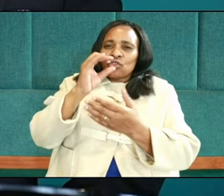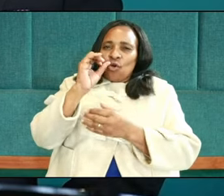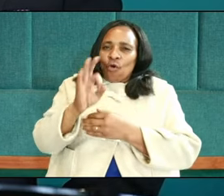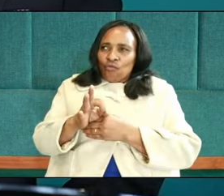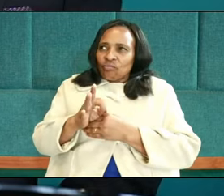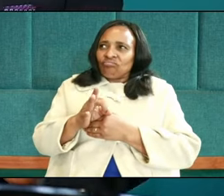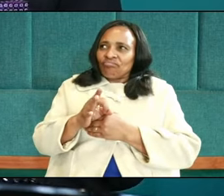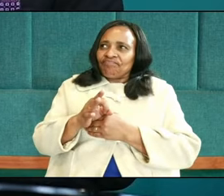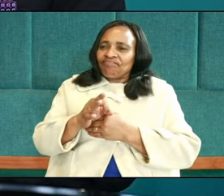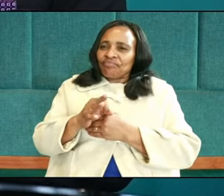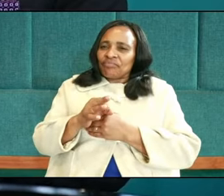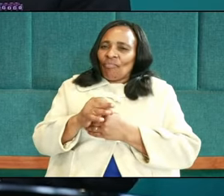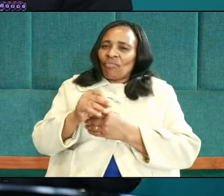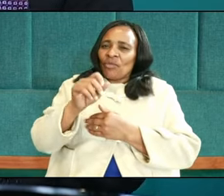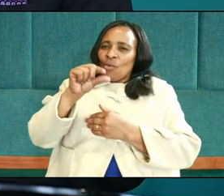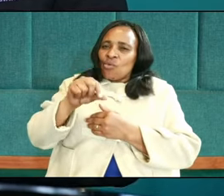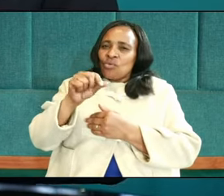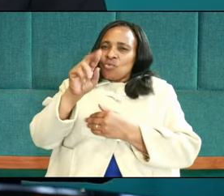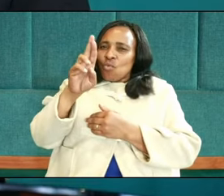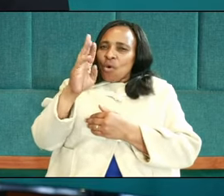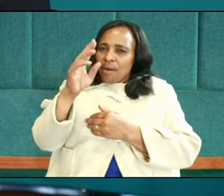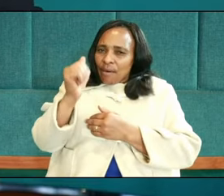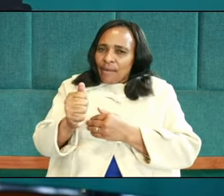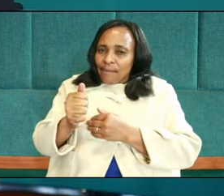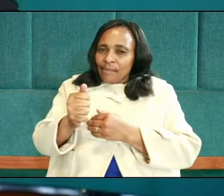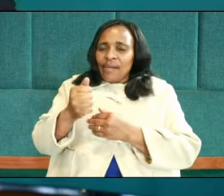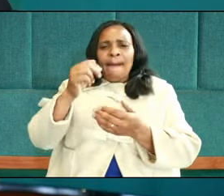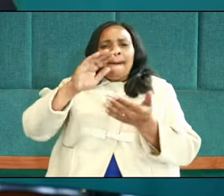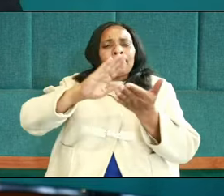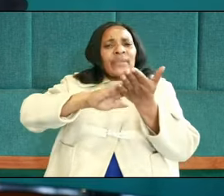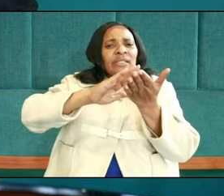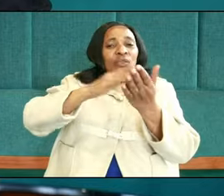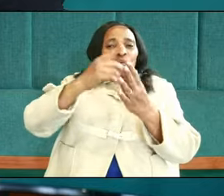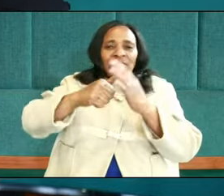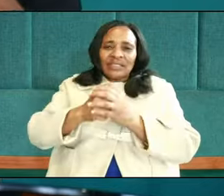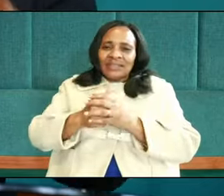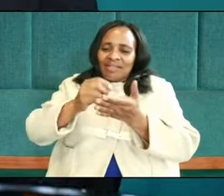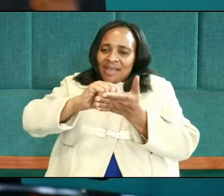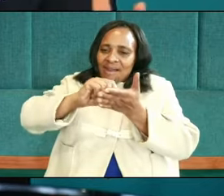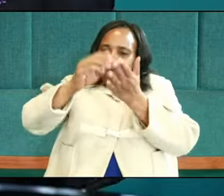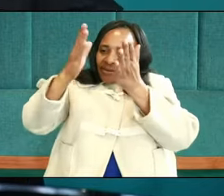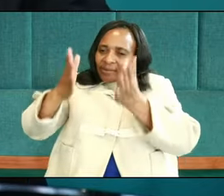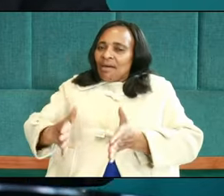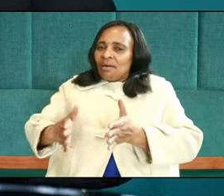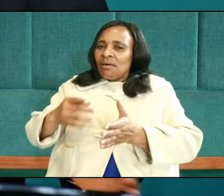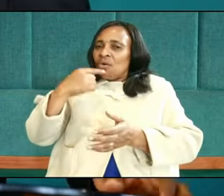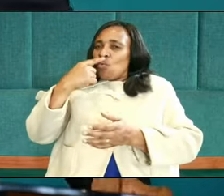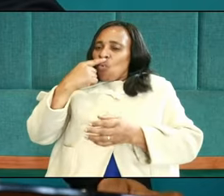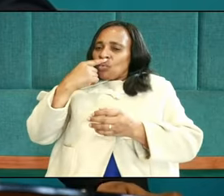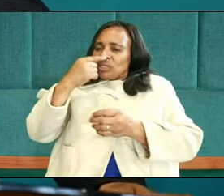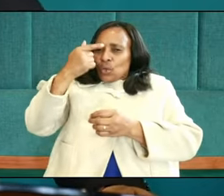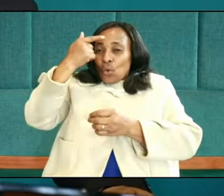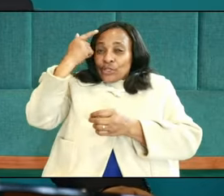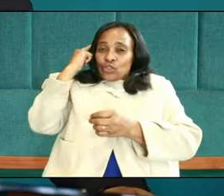that suggests the author or probable author